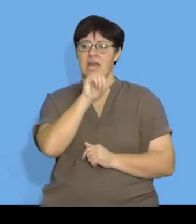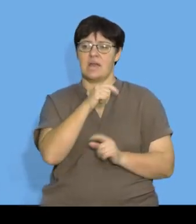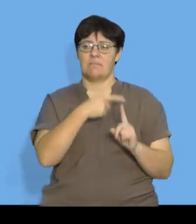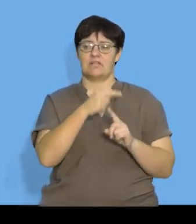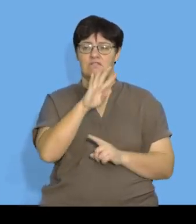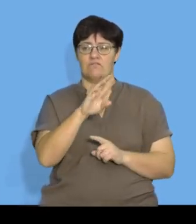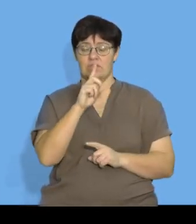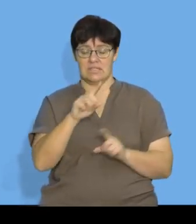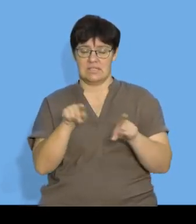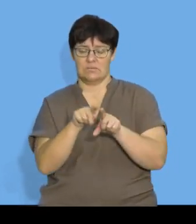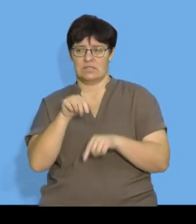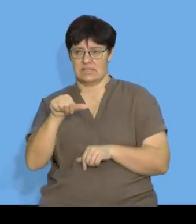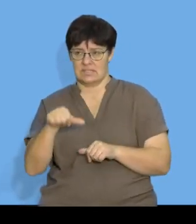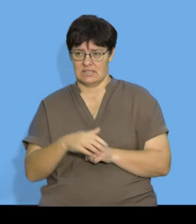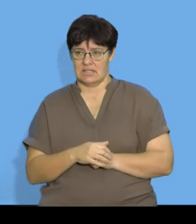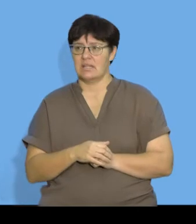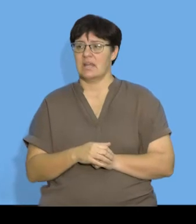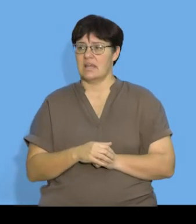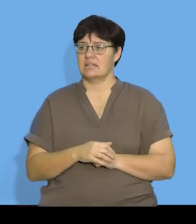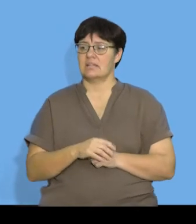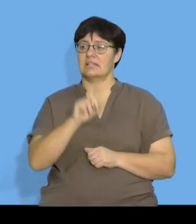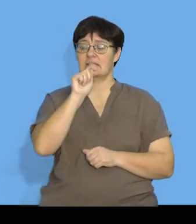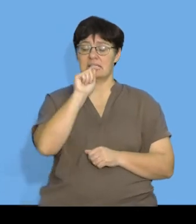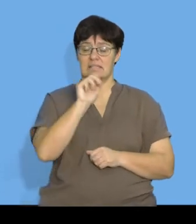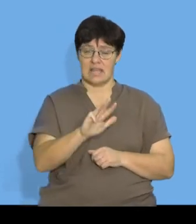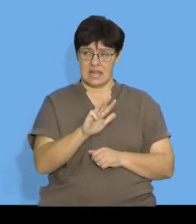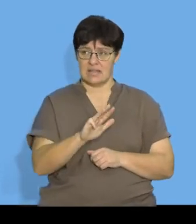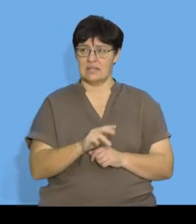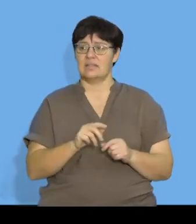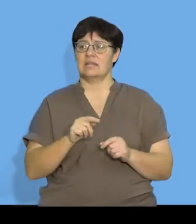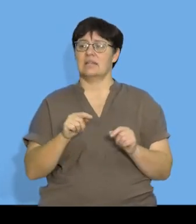replace T9 with A plus 8 D